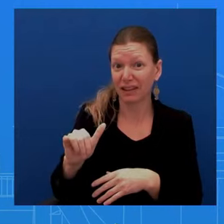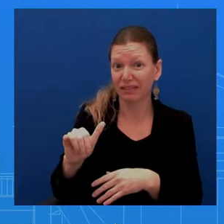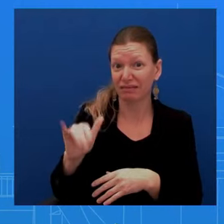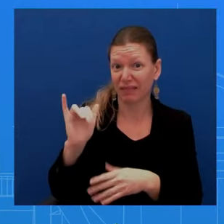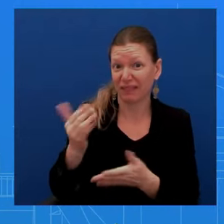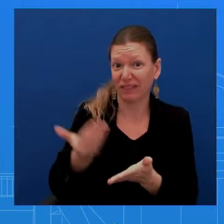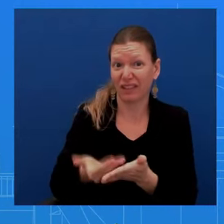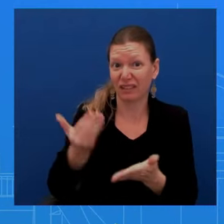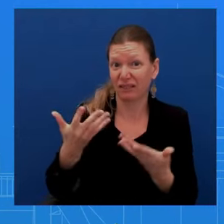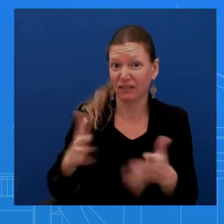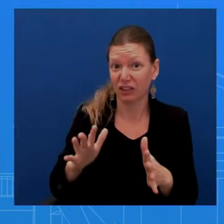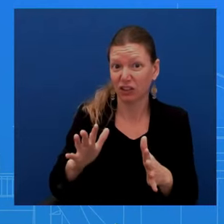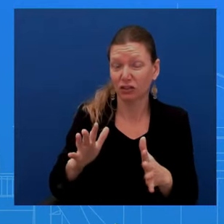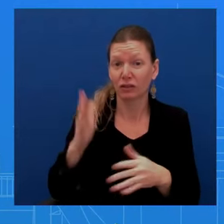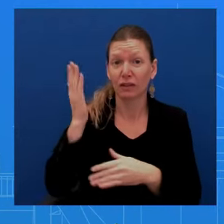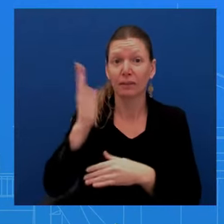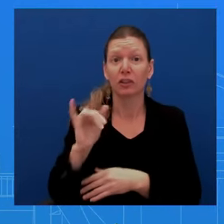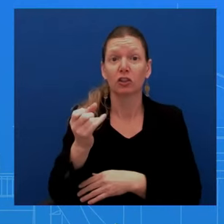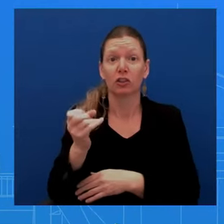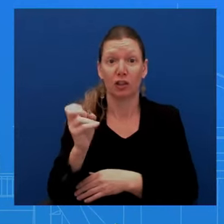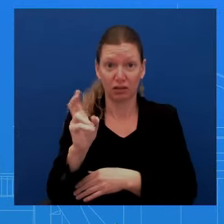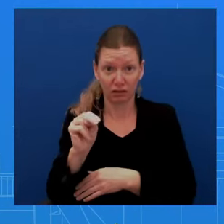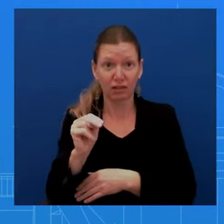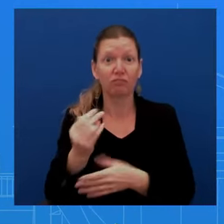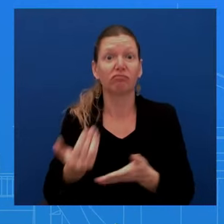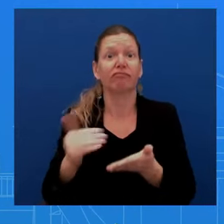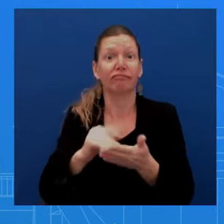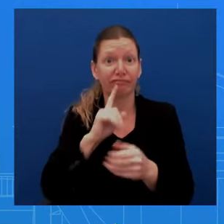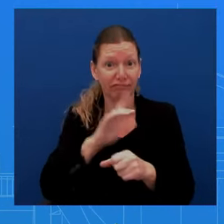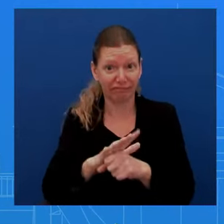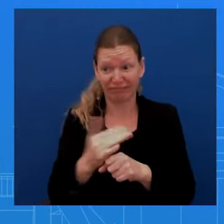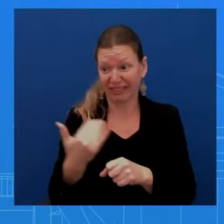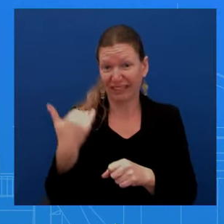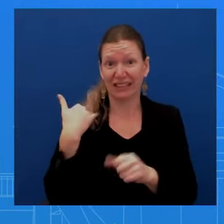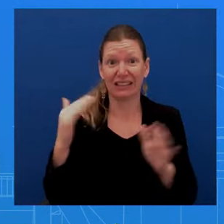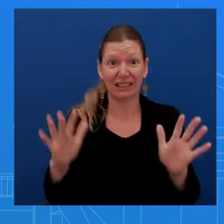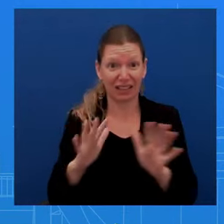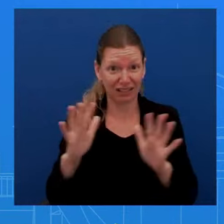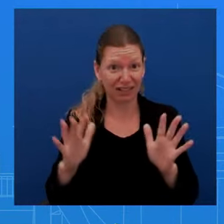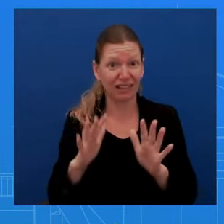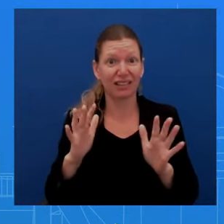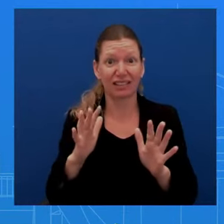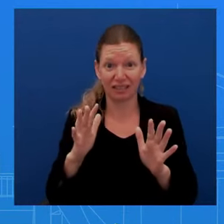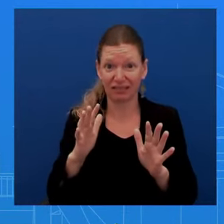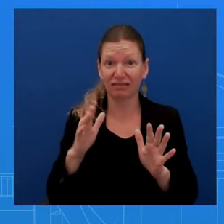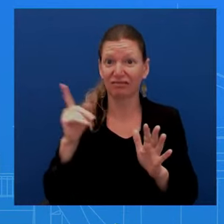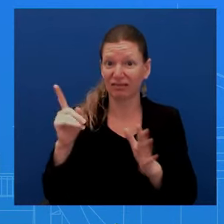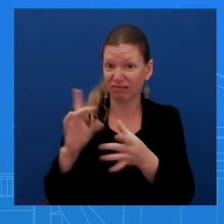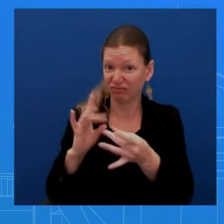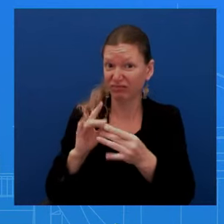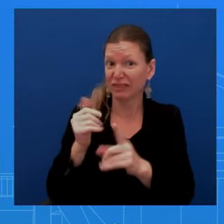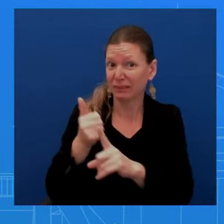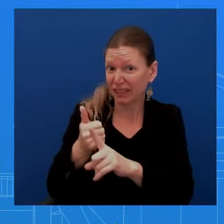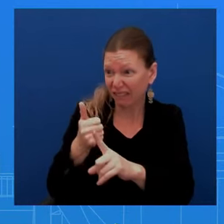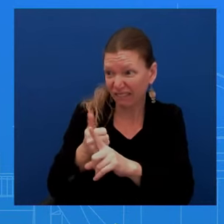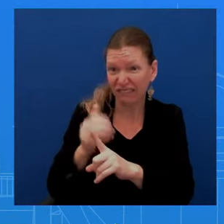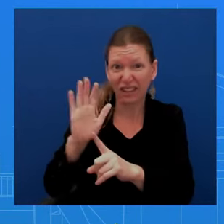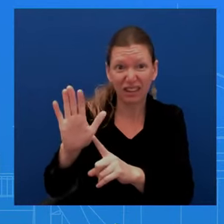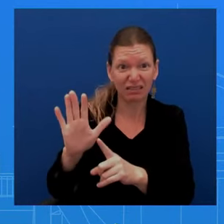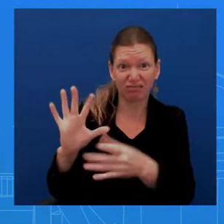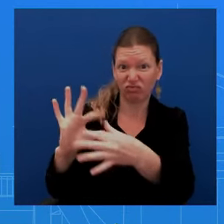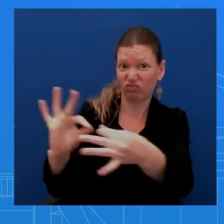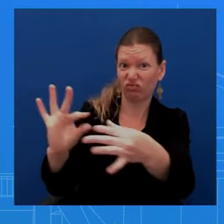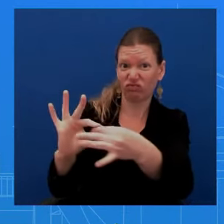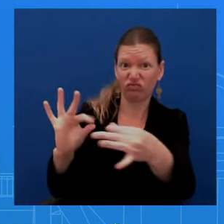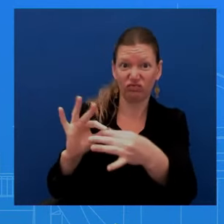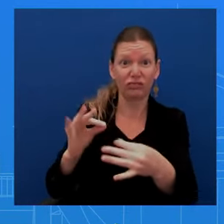Sunday. Uh, he did it himself, his own words. And so we have an agreement. Republicans, uh, need to keep their word and stop,